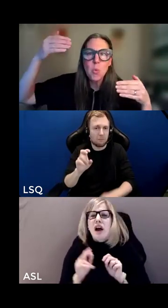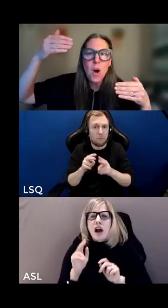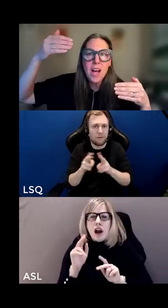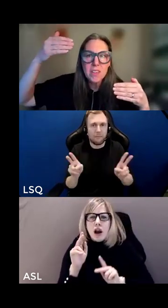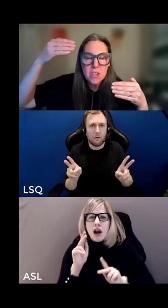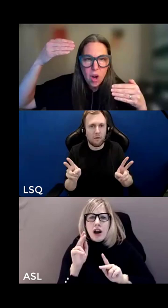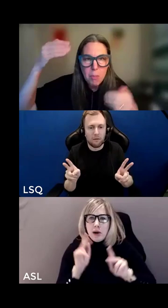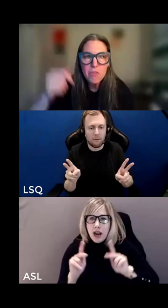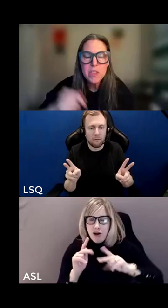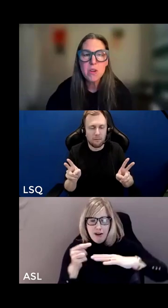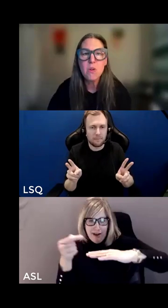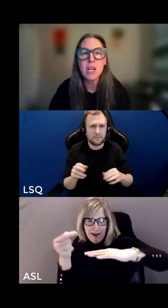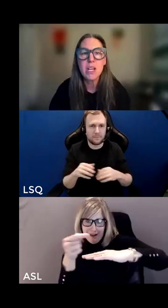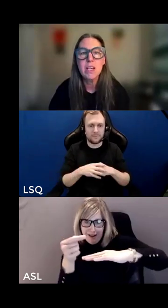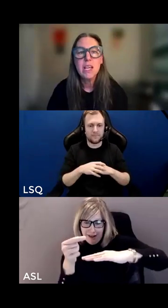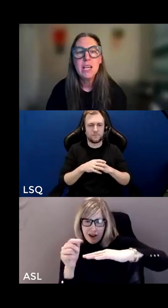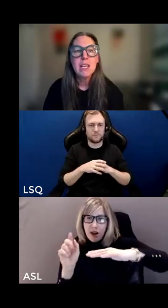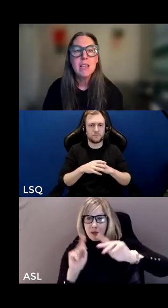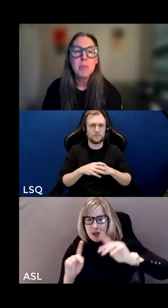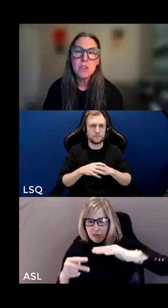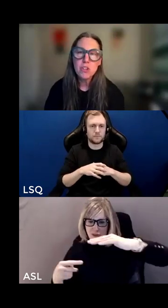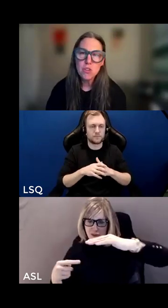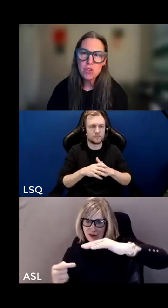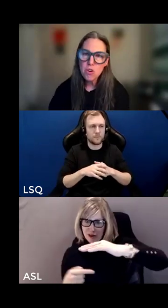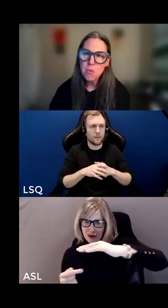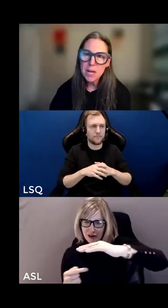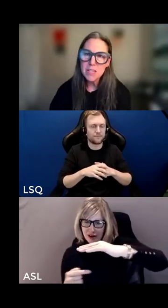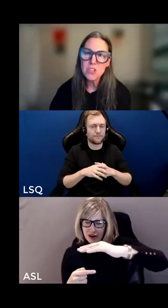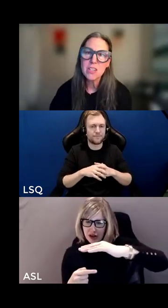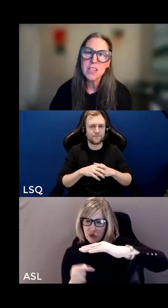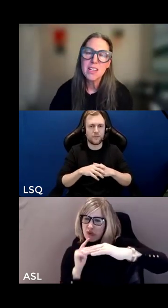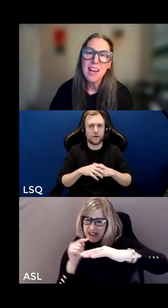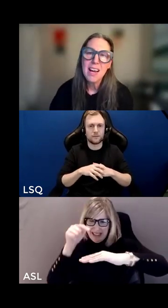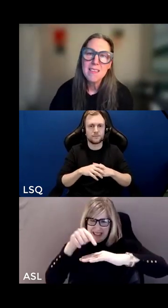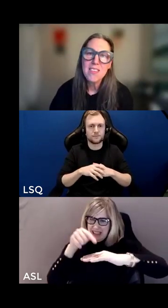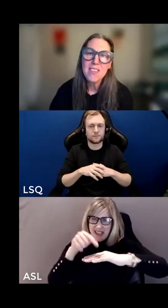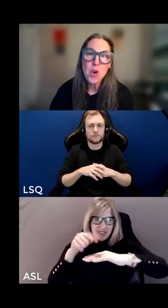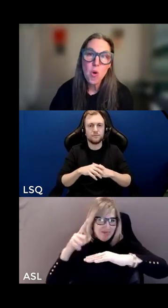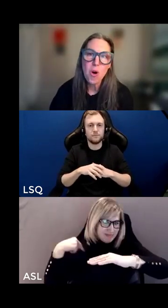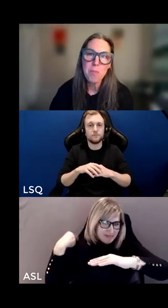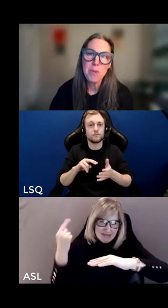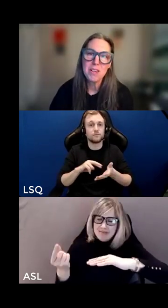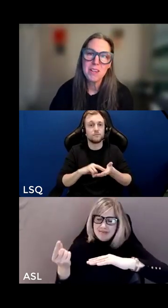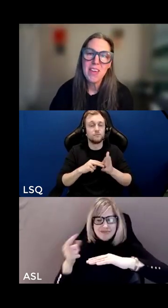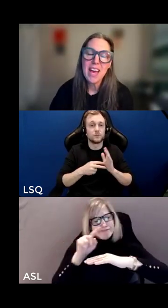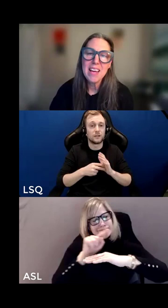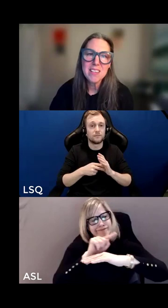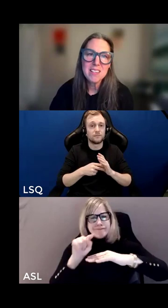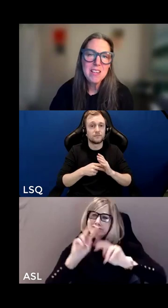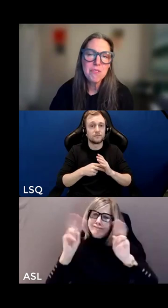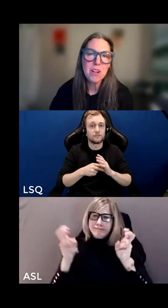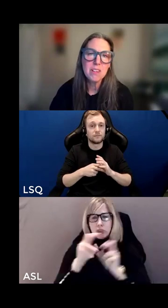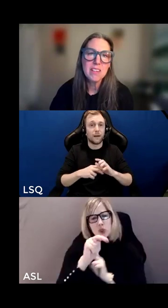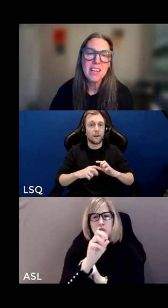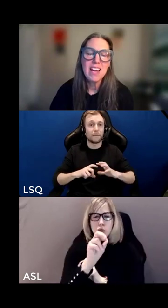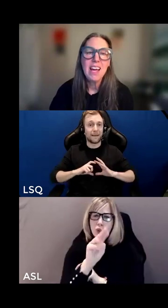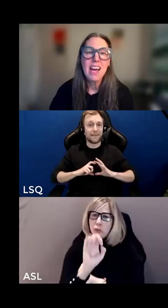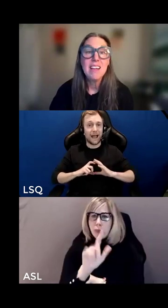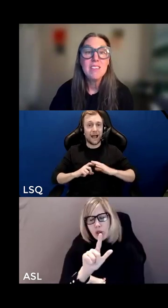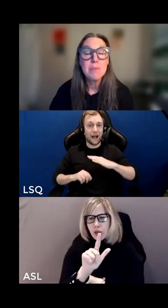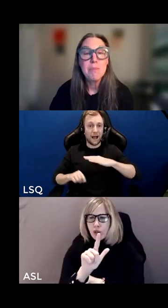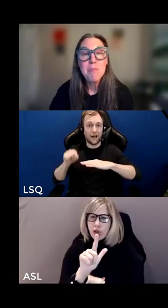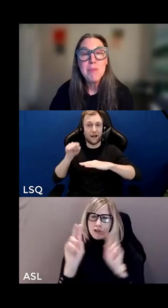and yet one the top of this coin is positioned so much as the norm as the default